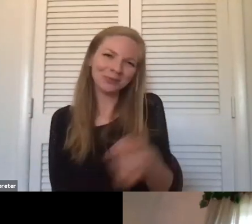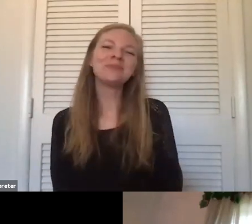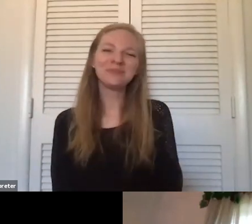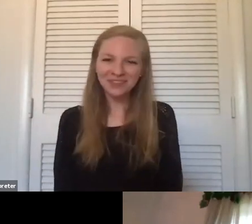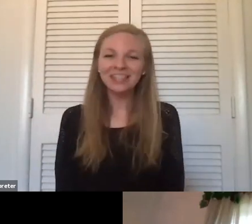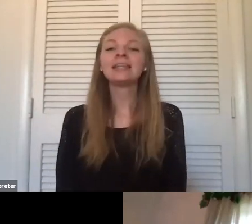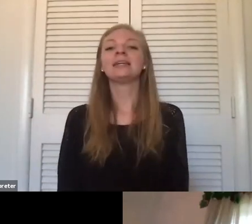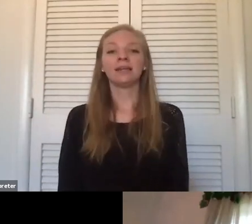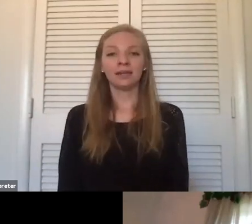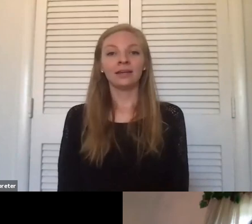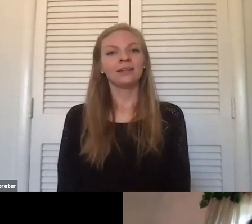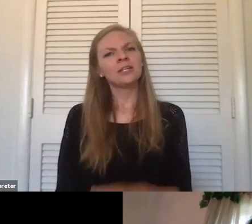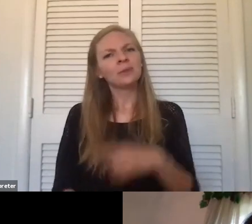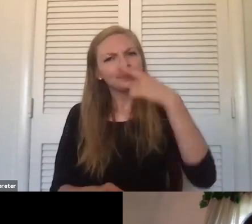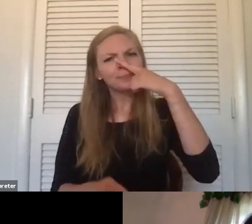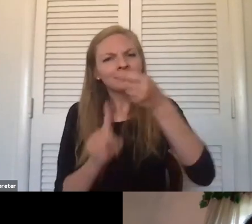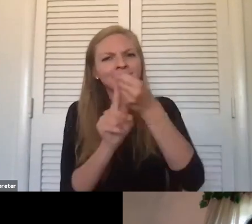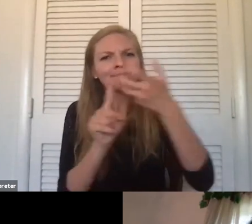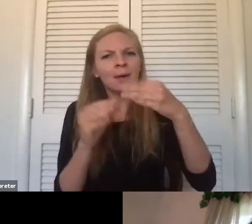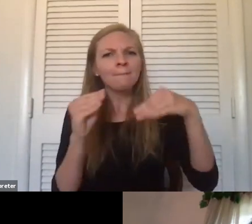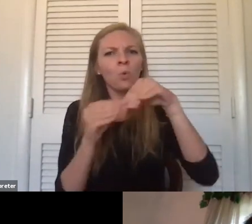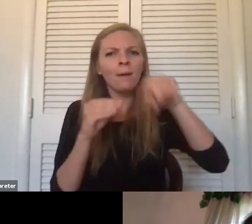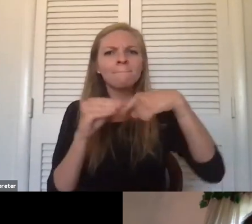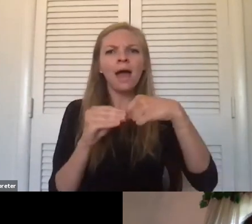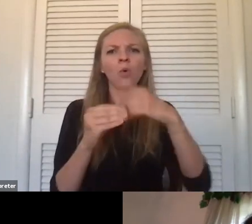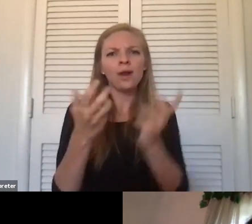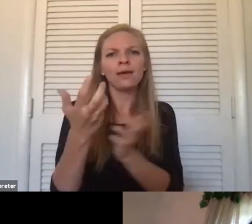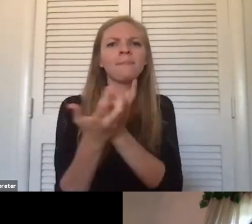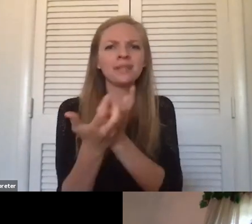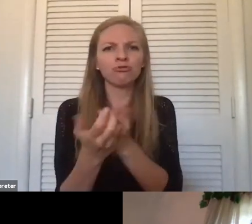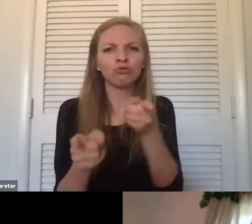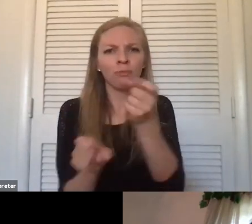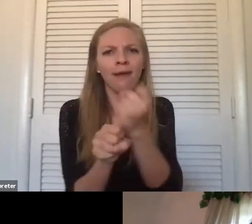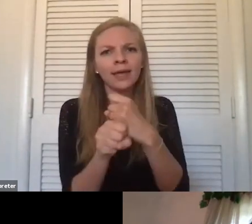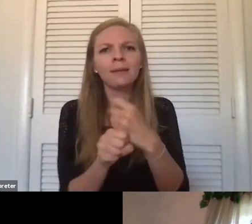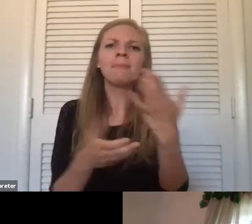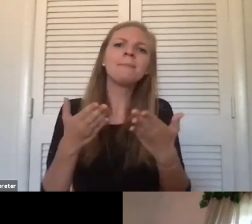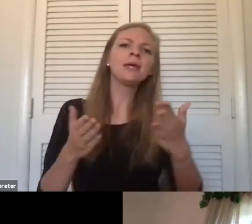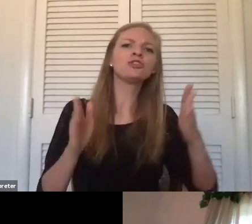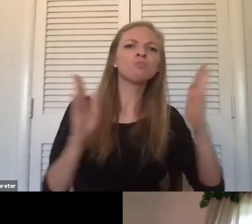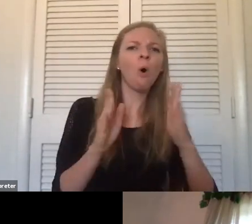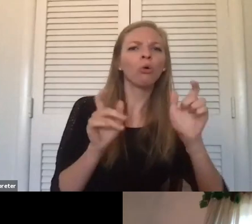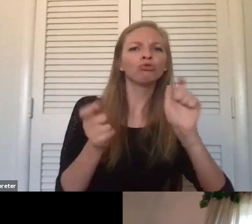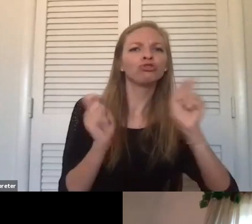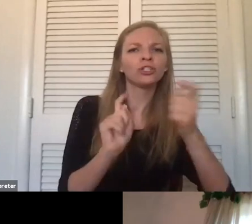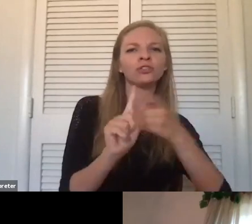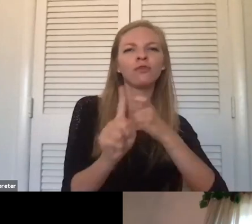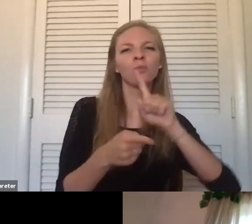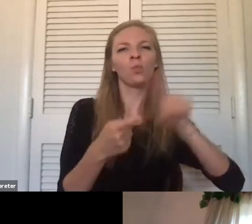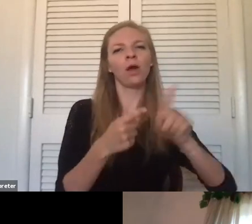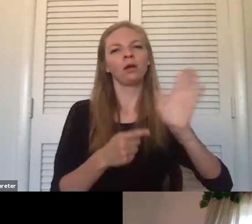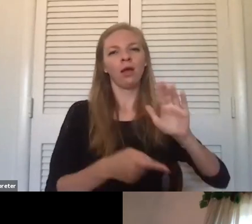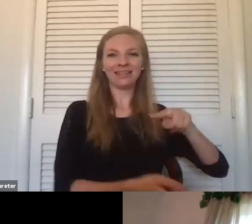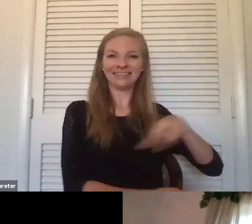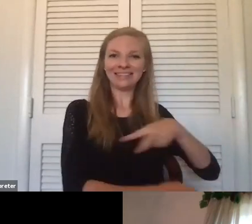Tell me more about the accommodations you're making. Maybe just some small changes from when you do your dance lessons with